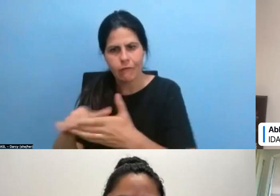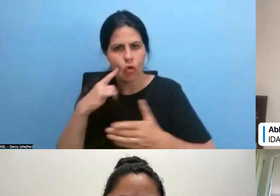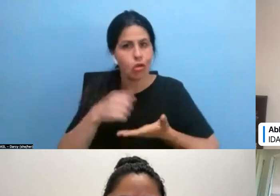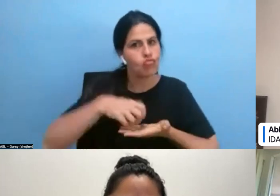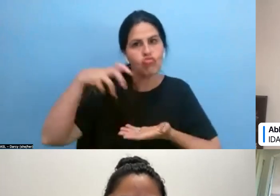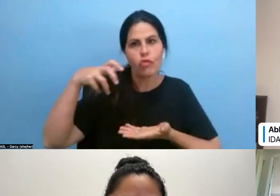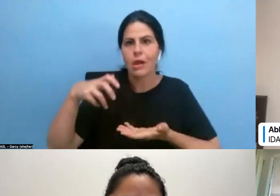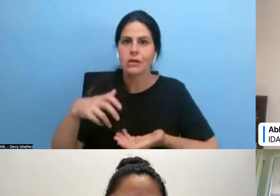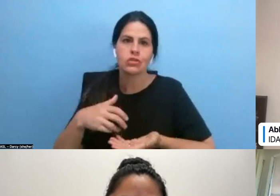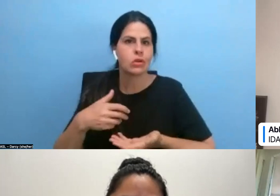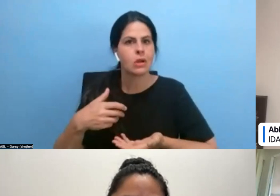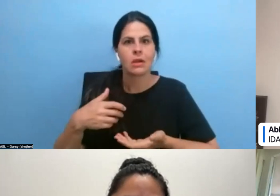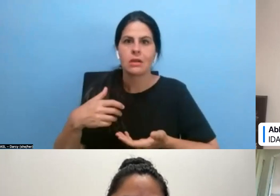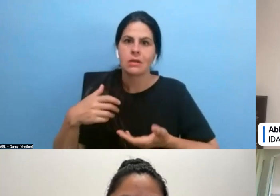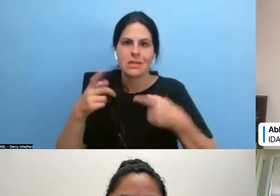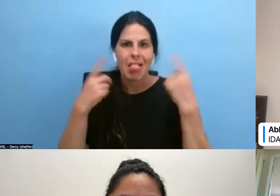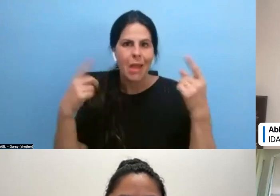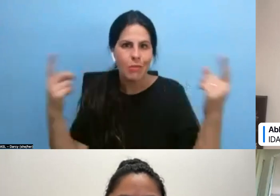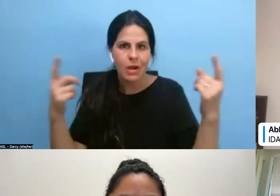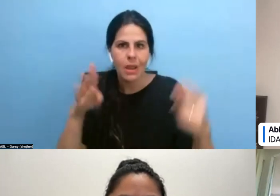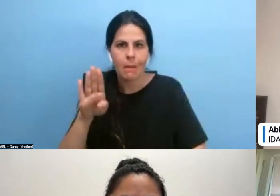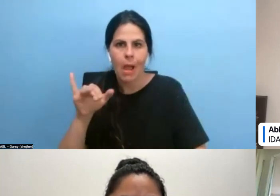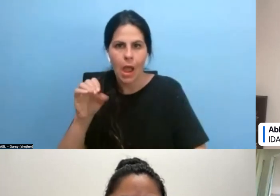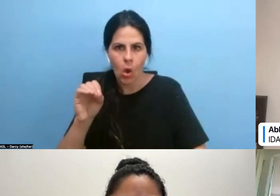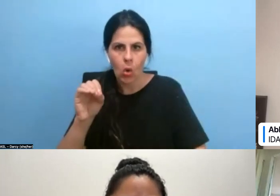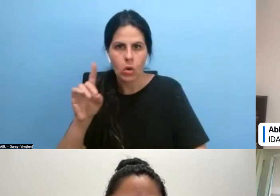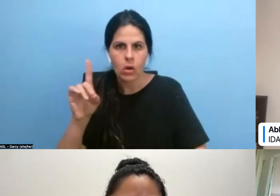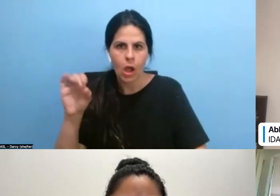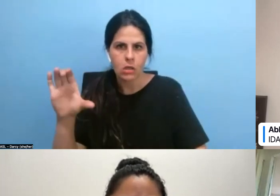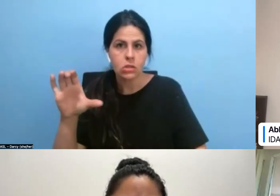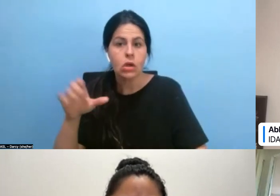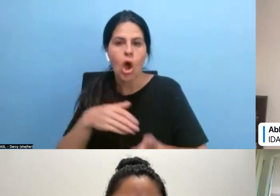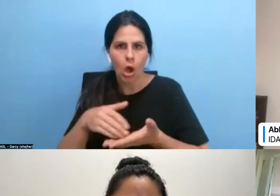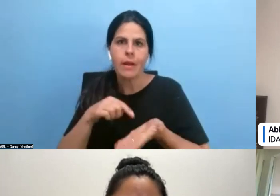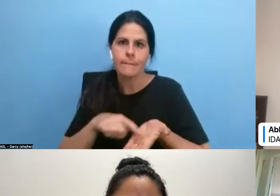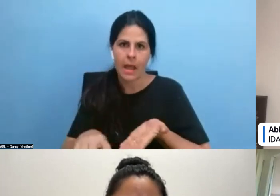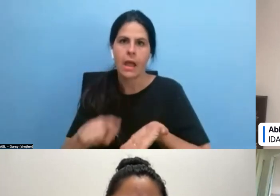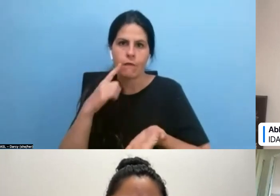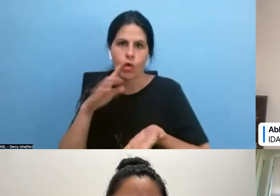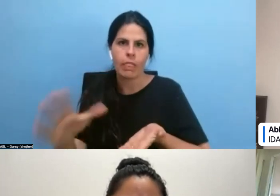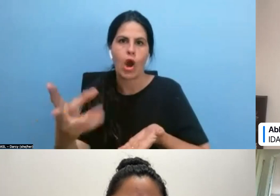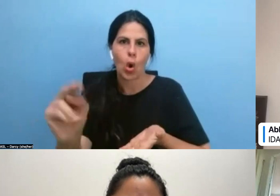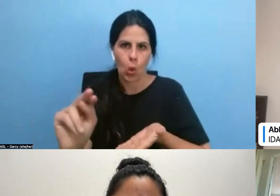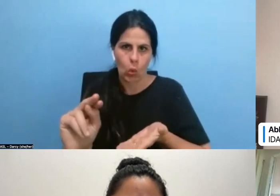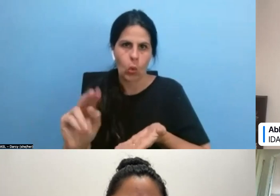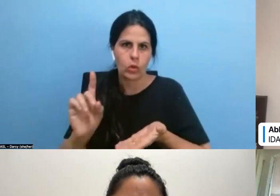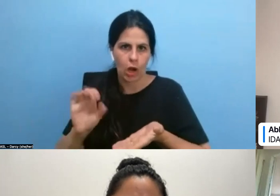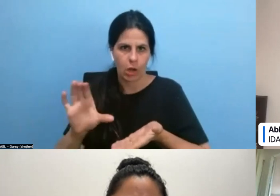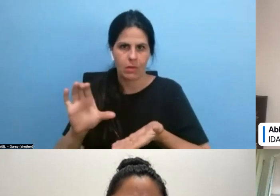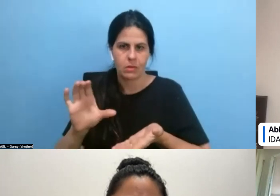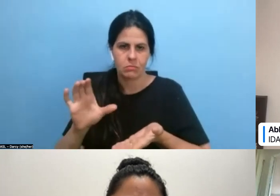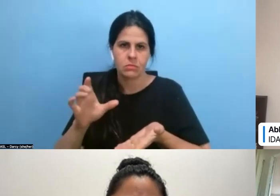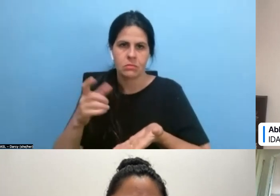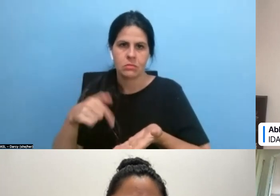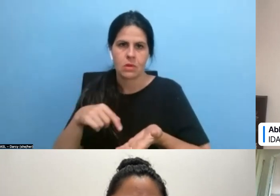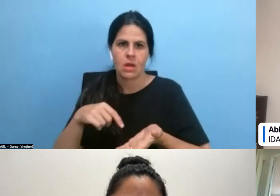who are often paid to be in their documentaries. And it's something that has only been frowned upon when we